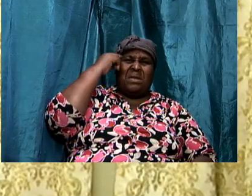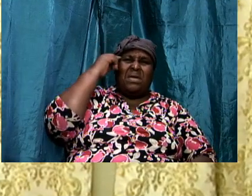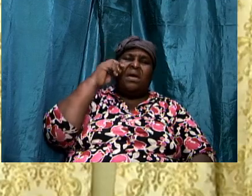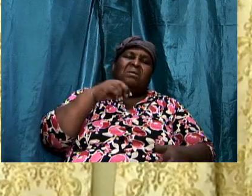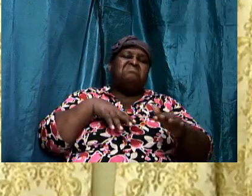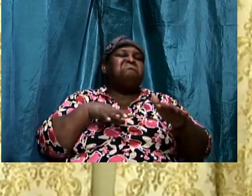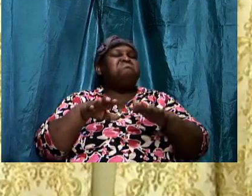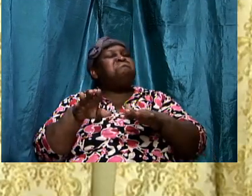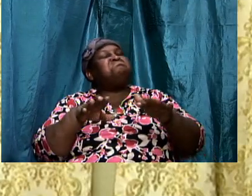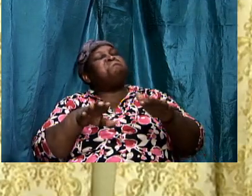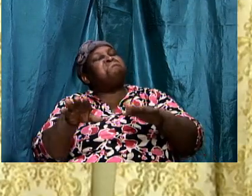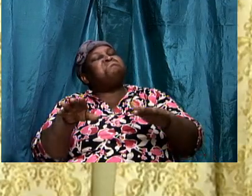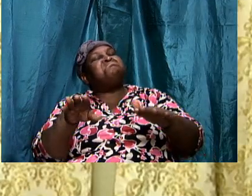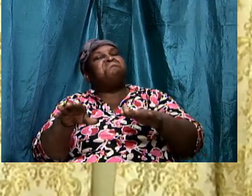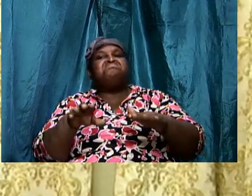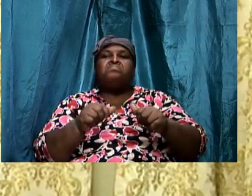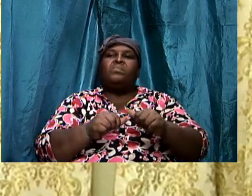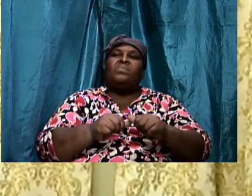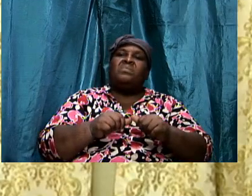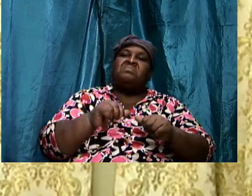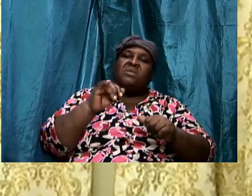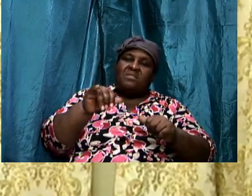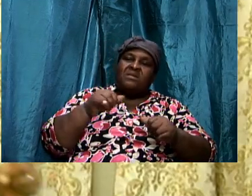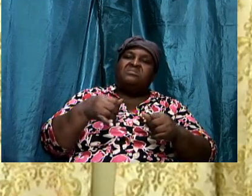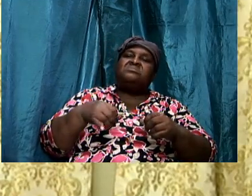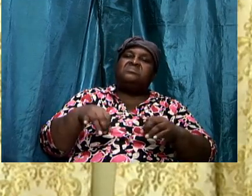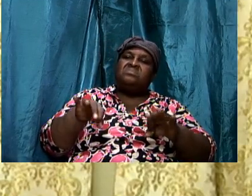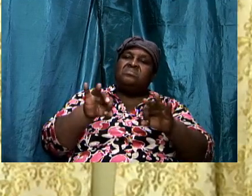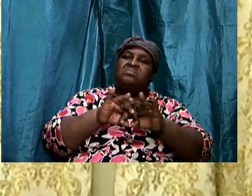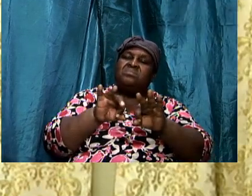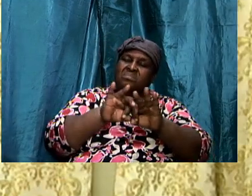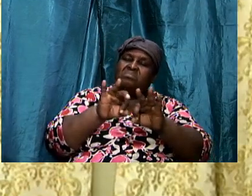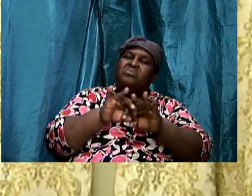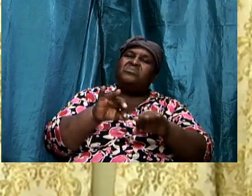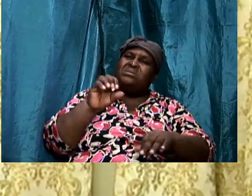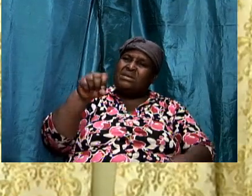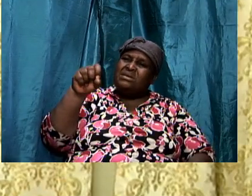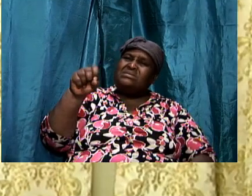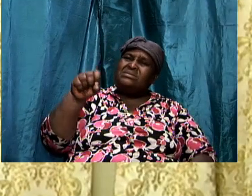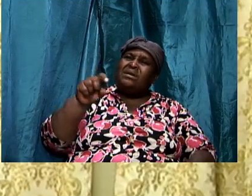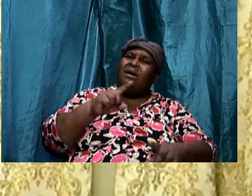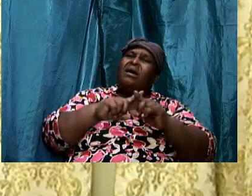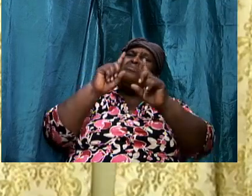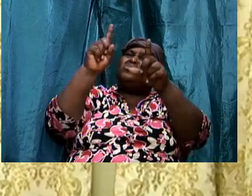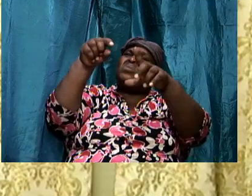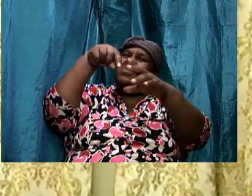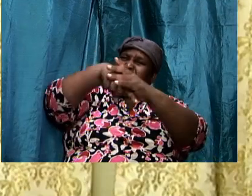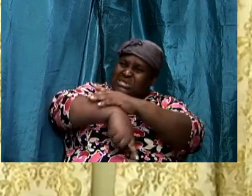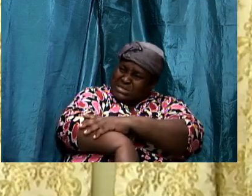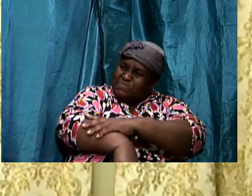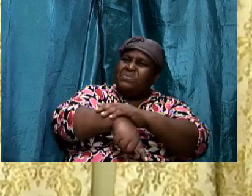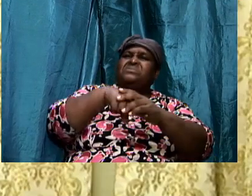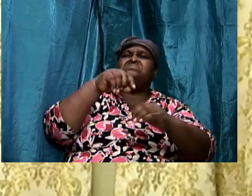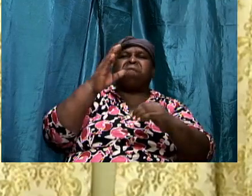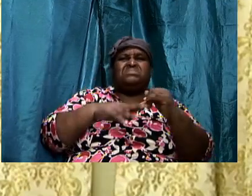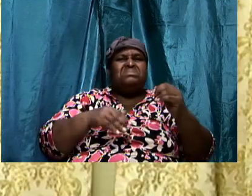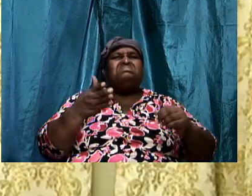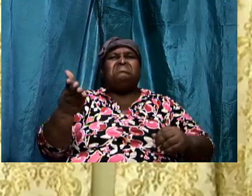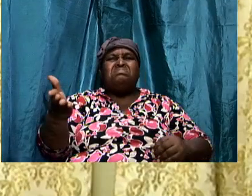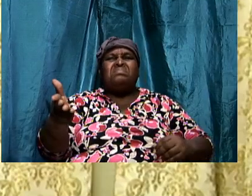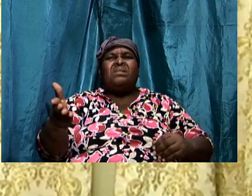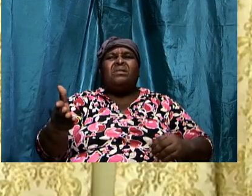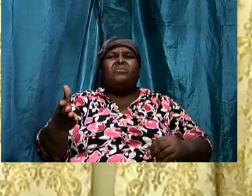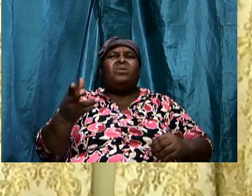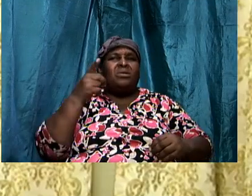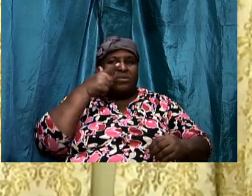you know that is crucial that is what we must do but it goes deeper than that and we are going to look at the deeper